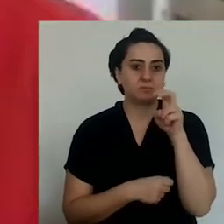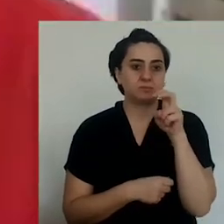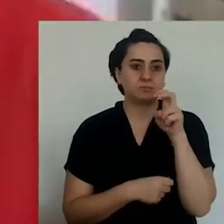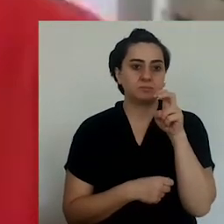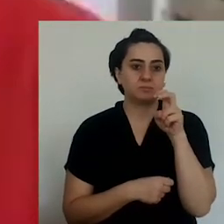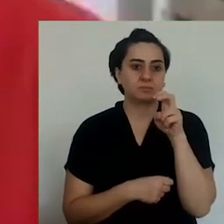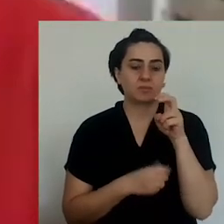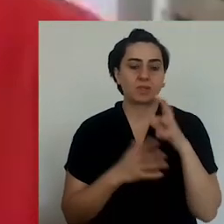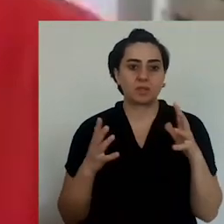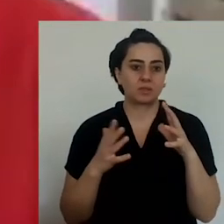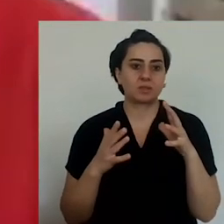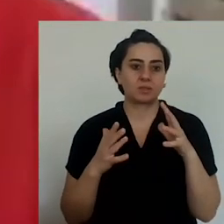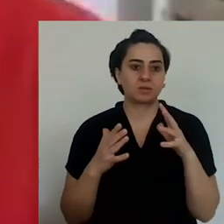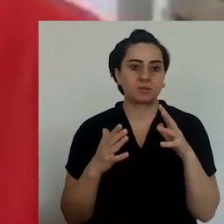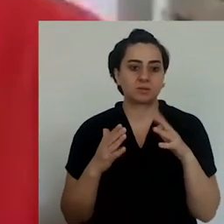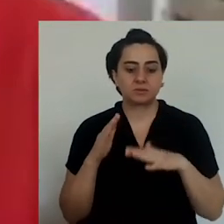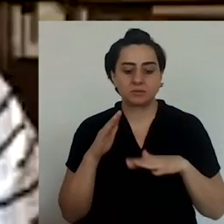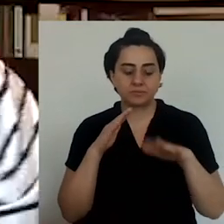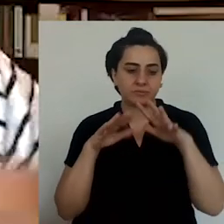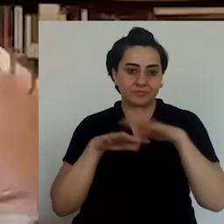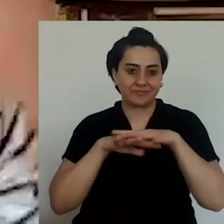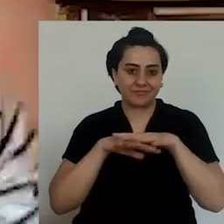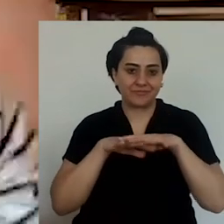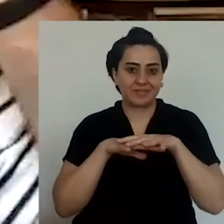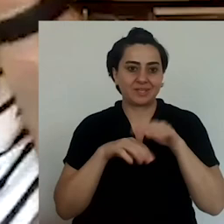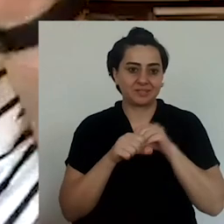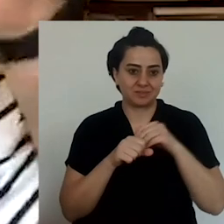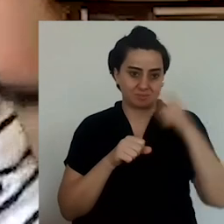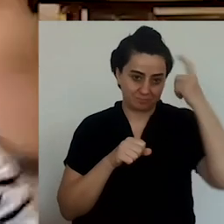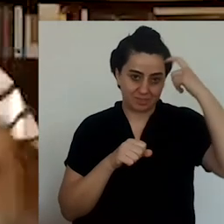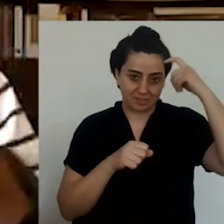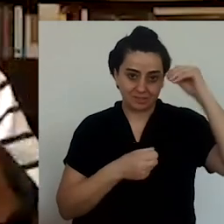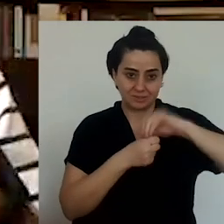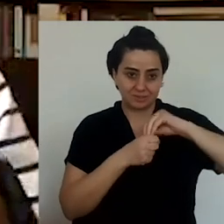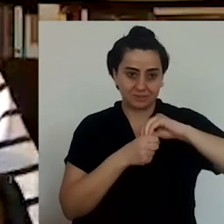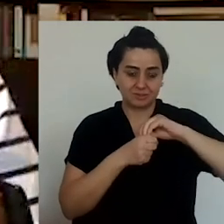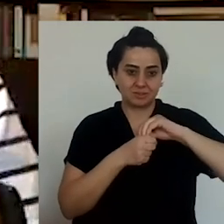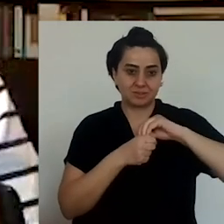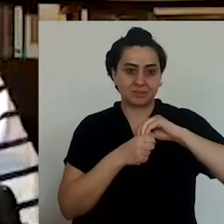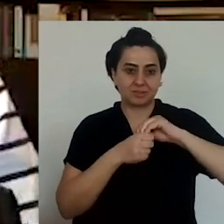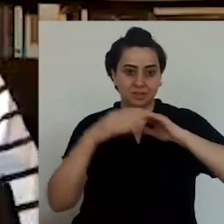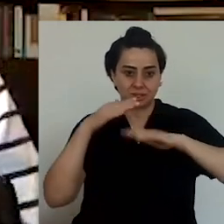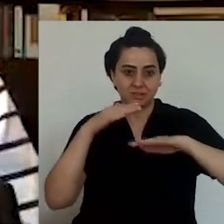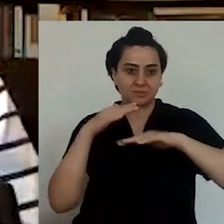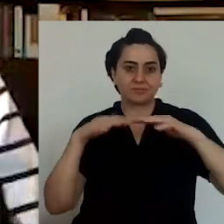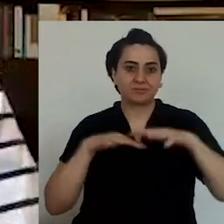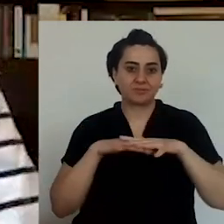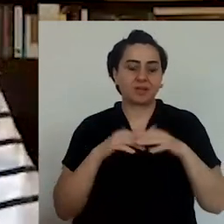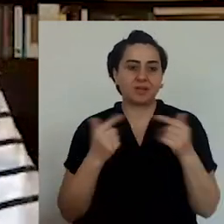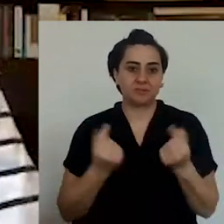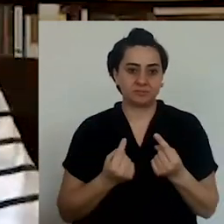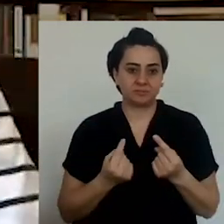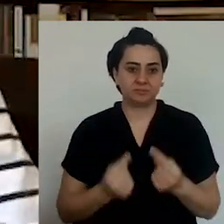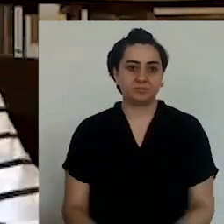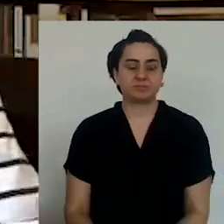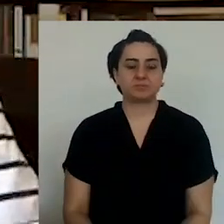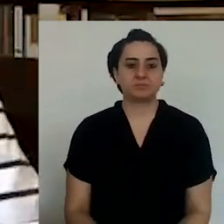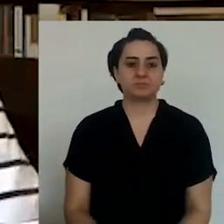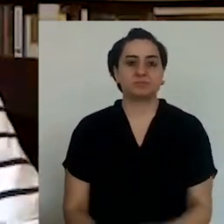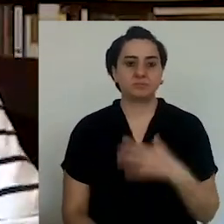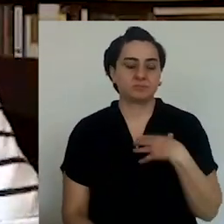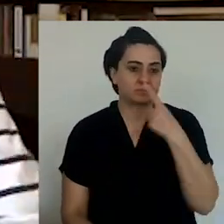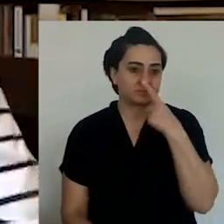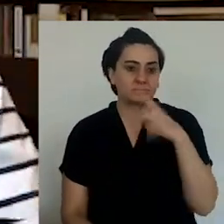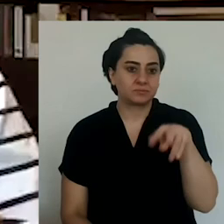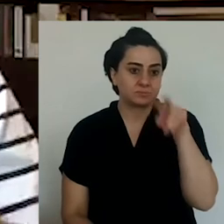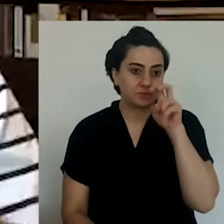the sense of smell is the least filtered